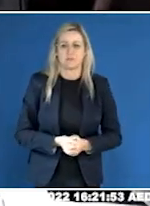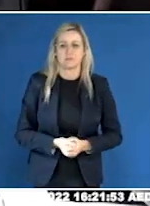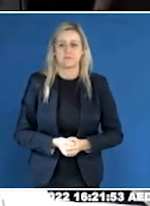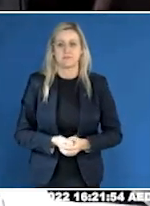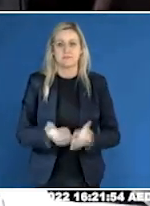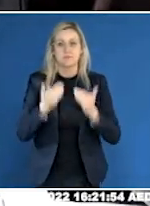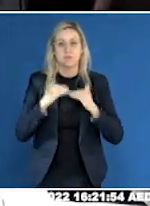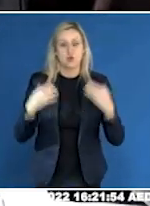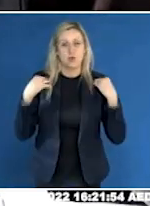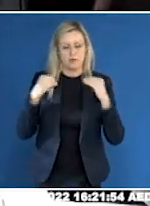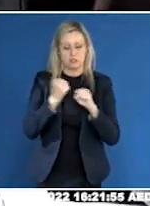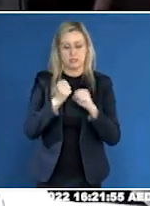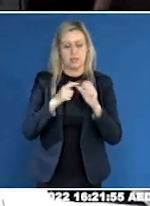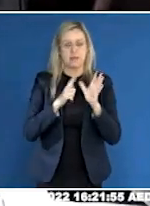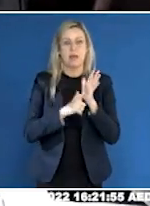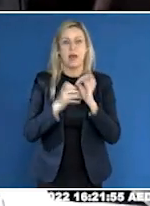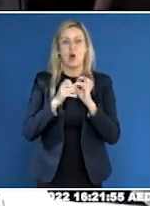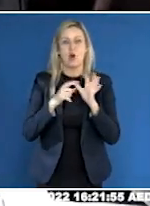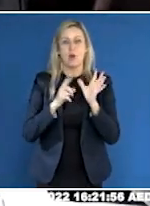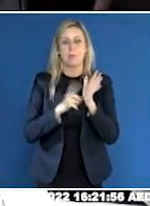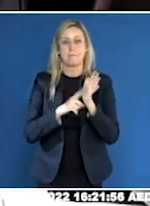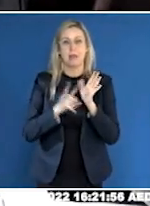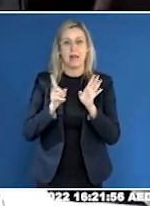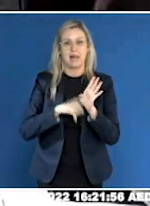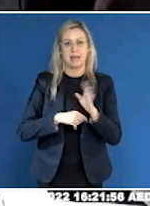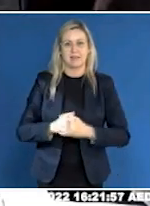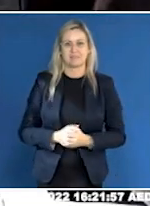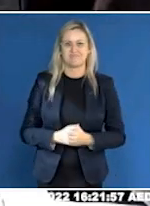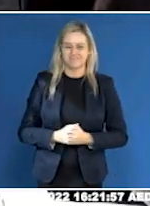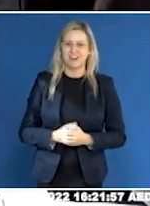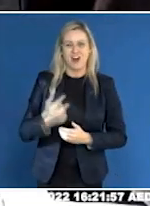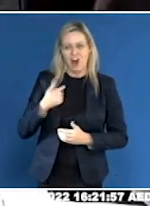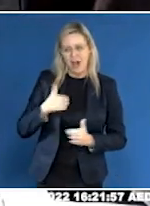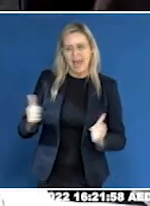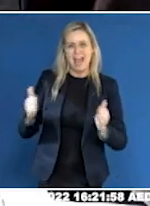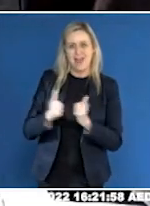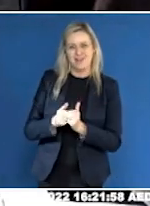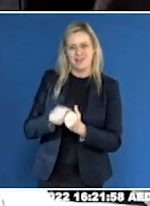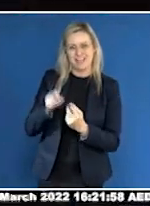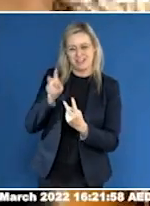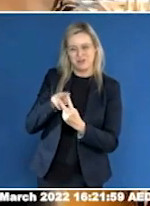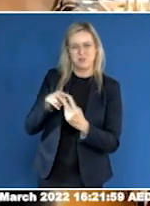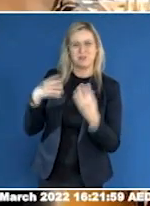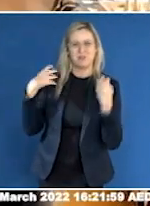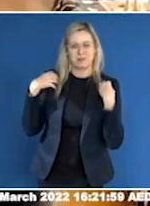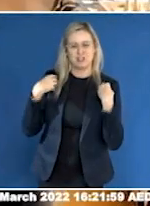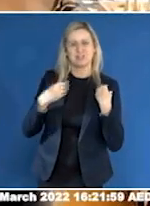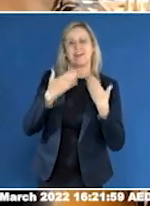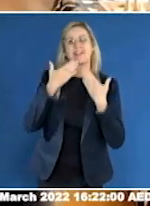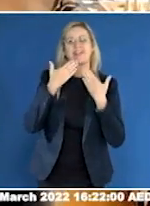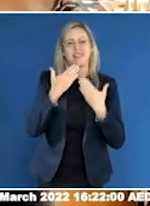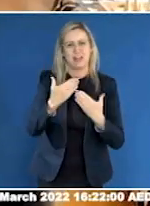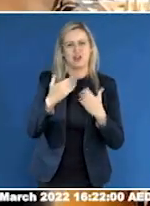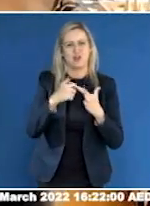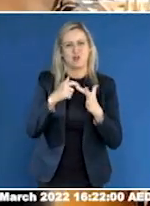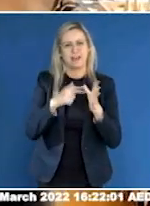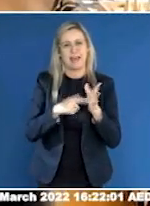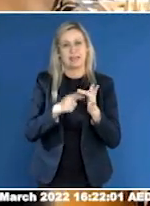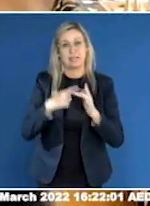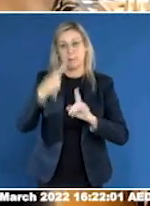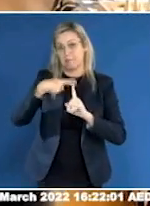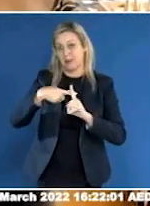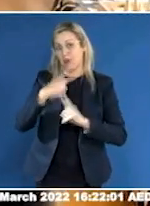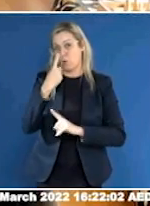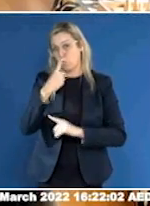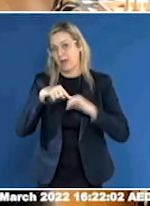Galbally. Yes, I'd like to add my thanks to Katie and Nikita and ask a quick question about